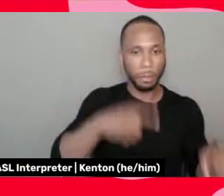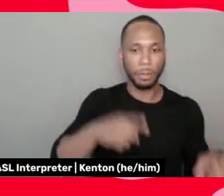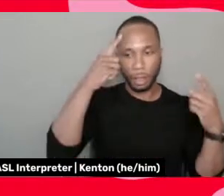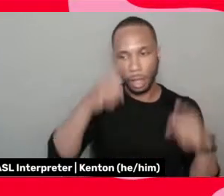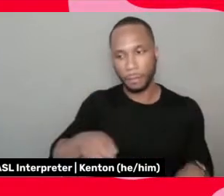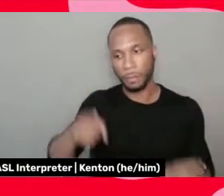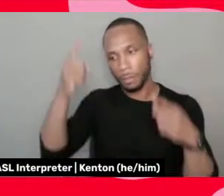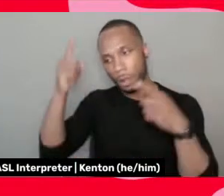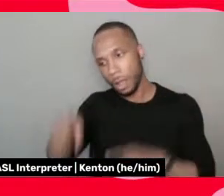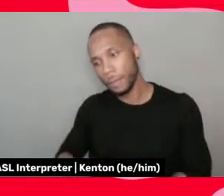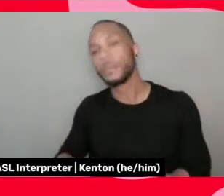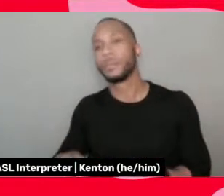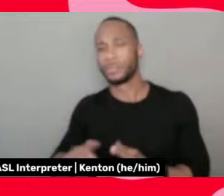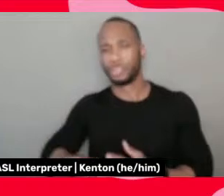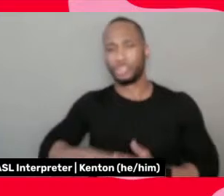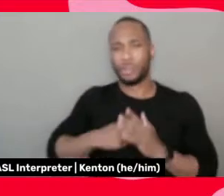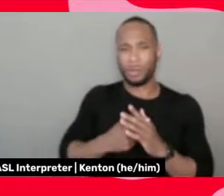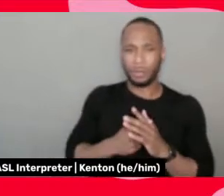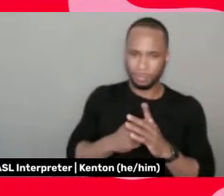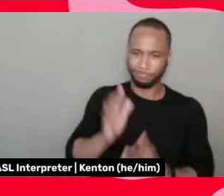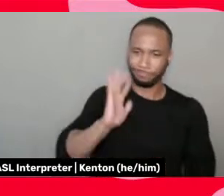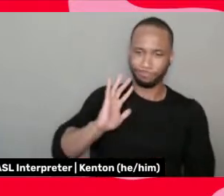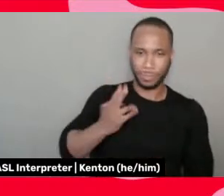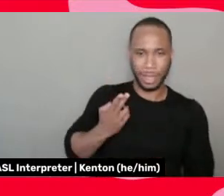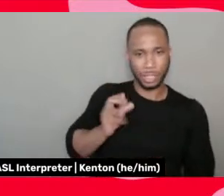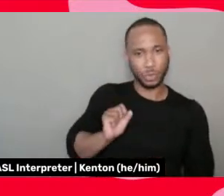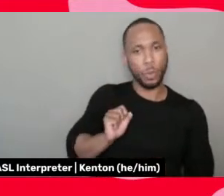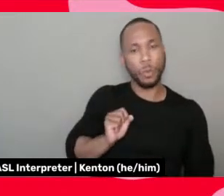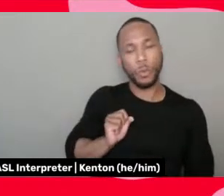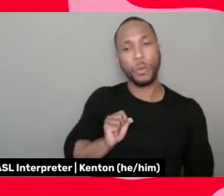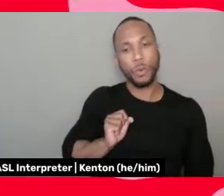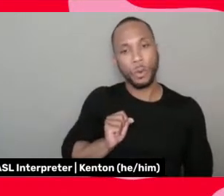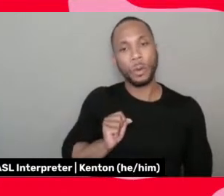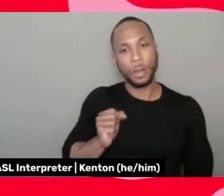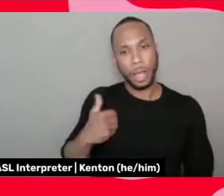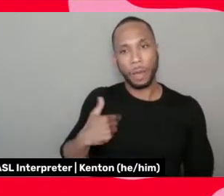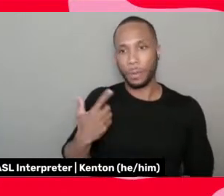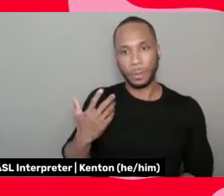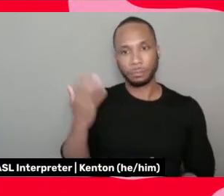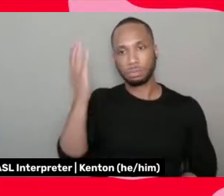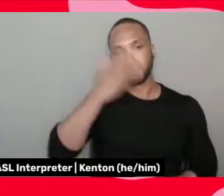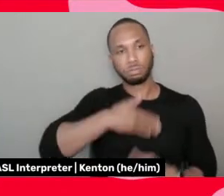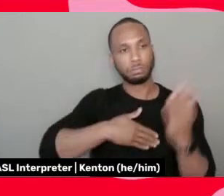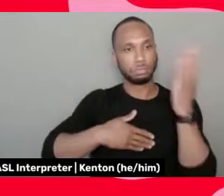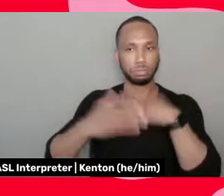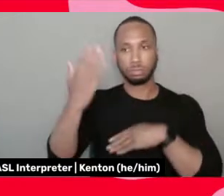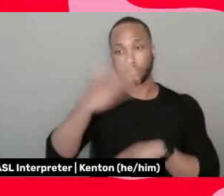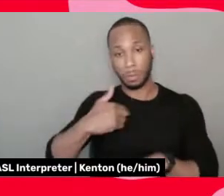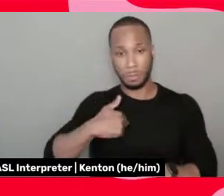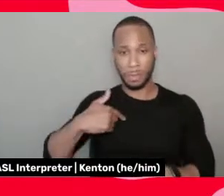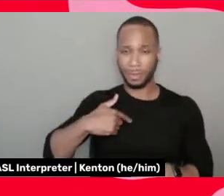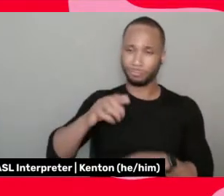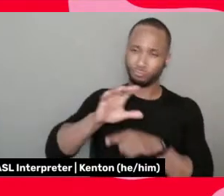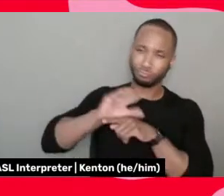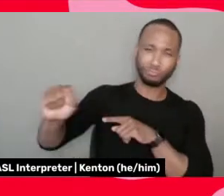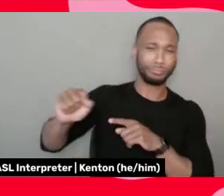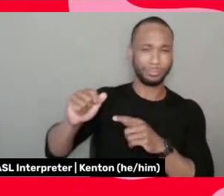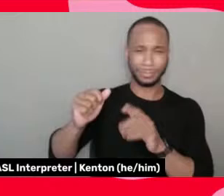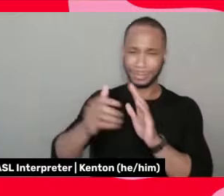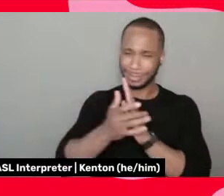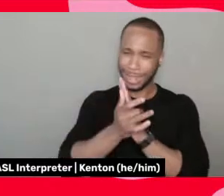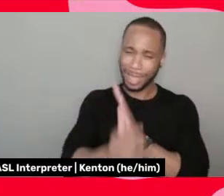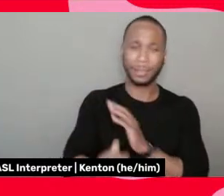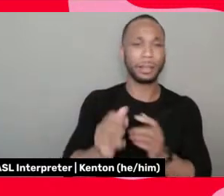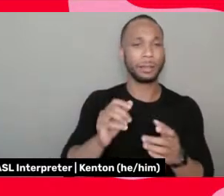early as, as high school, when I would be passed over, I'd be 10 times more talented than any of the white